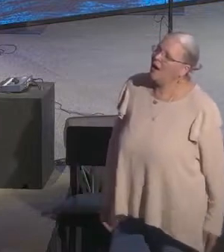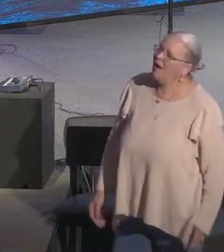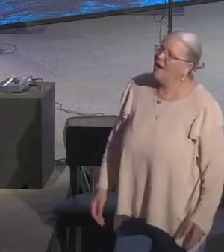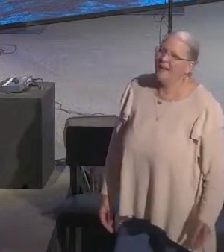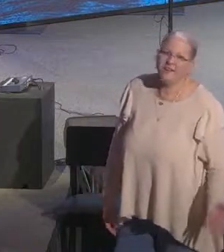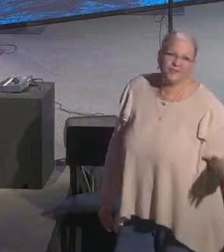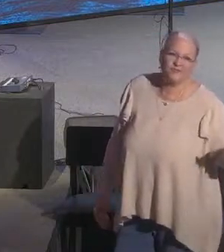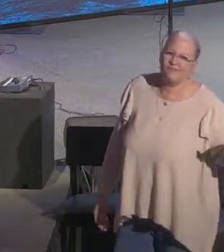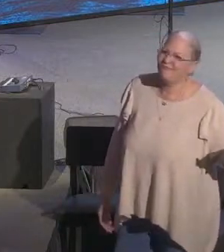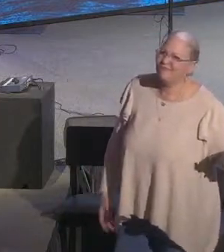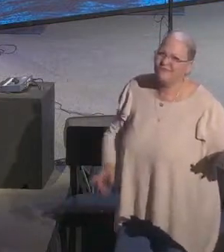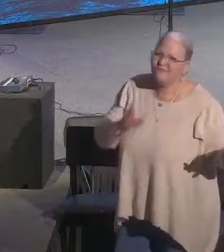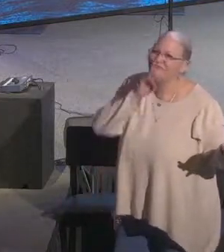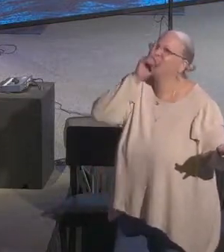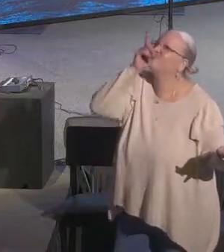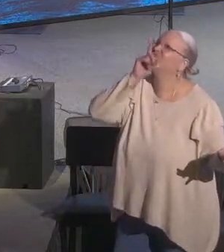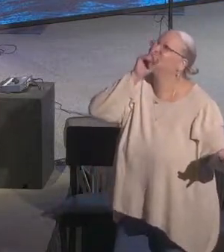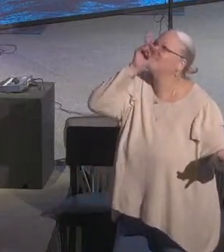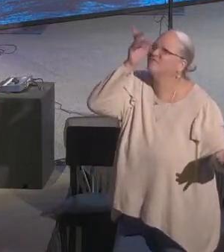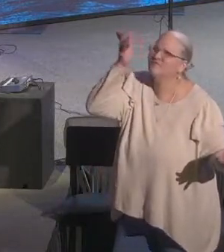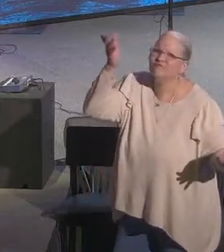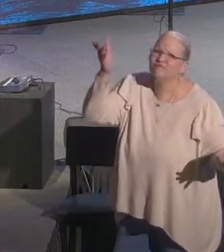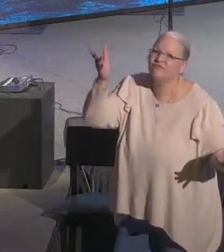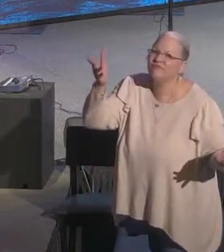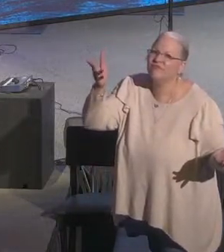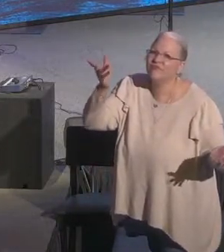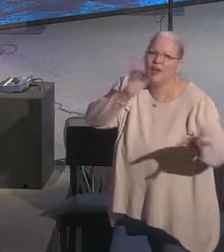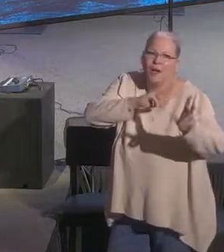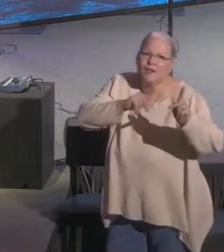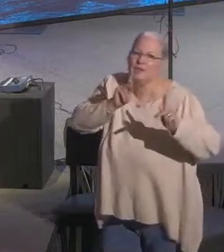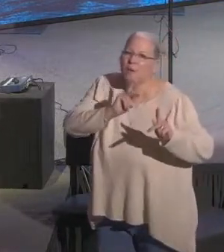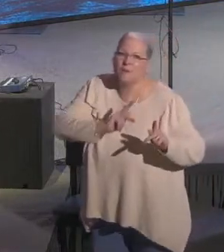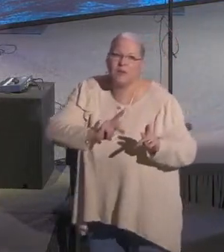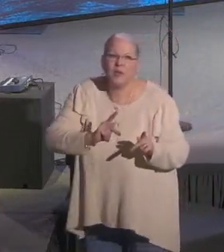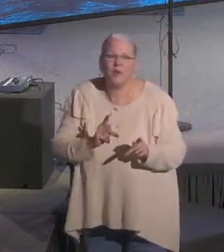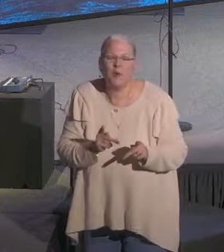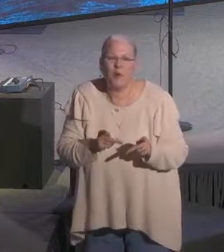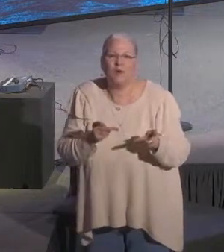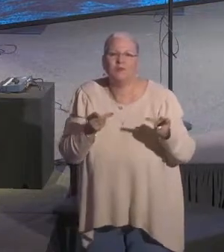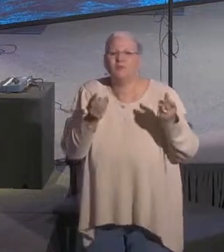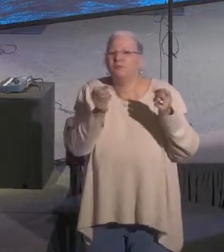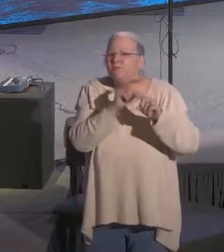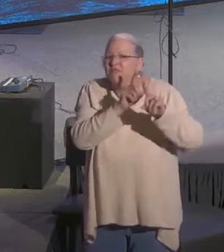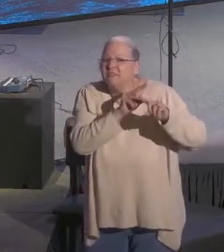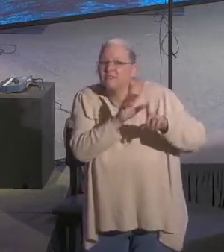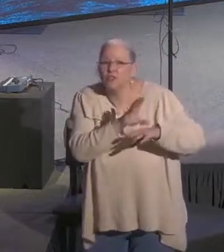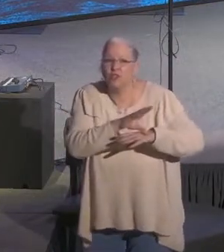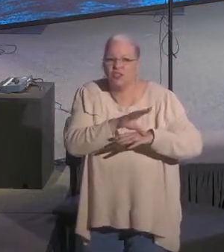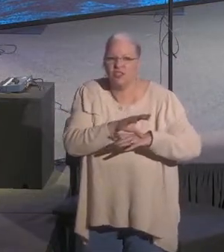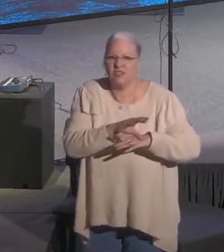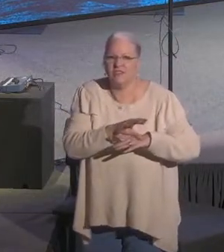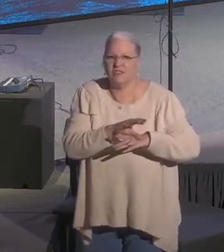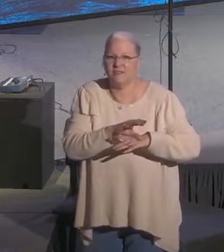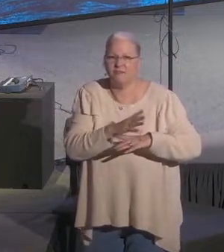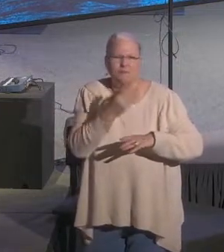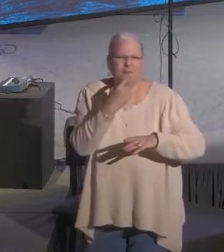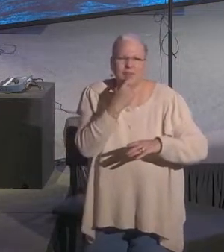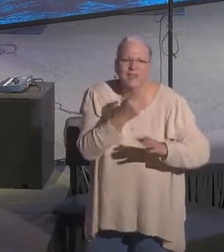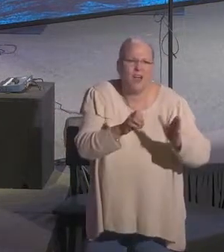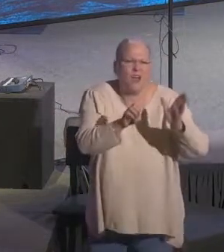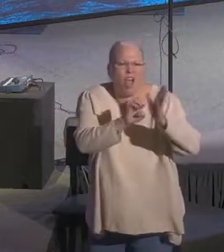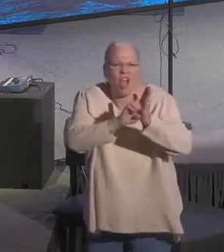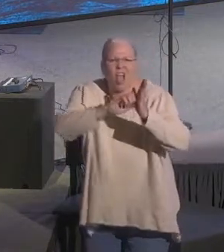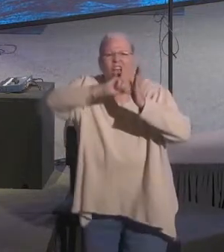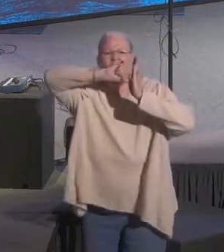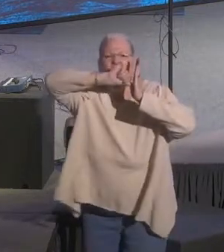There is a smugness, if that's a word, that comes many times with being a Christian. We're right. We don't need